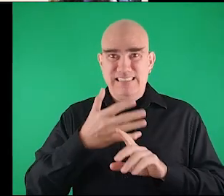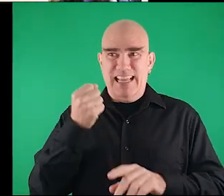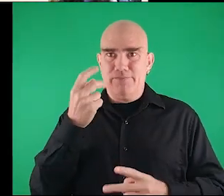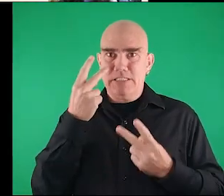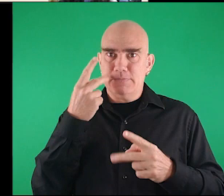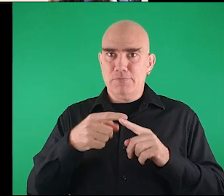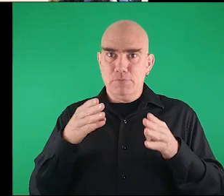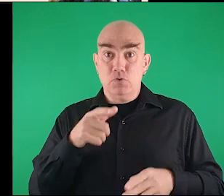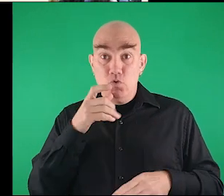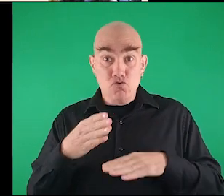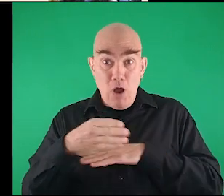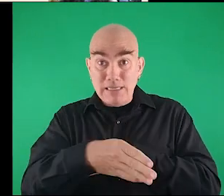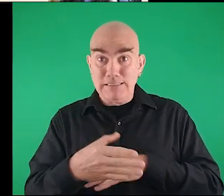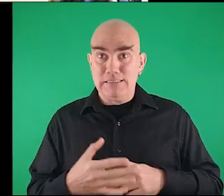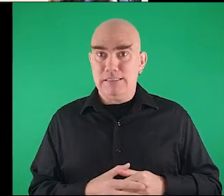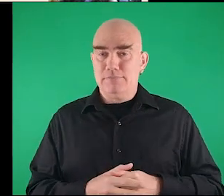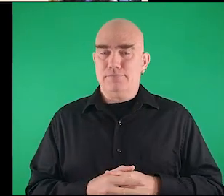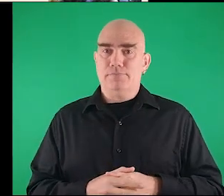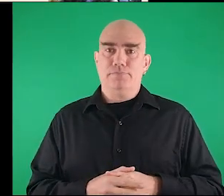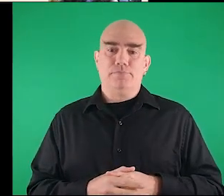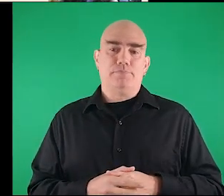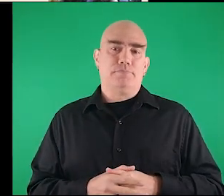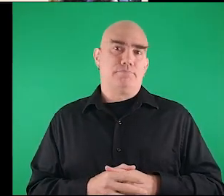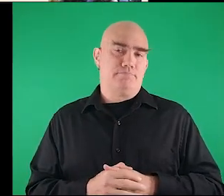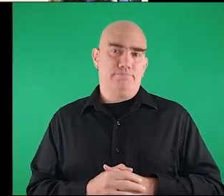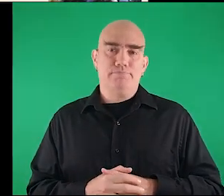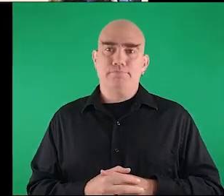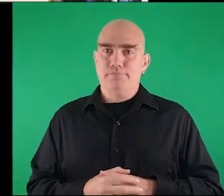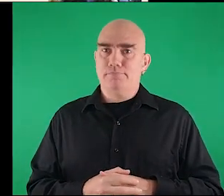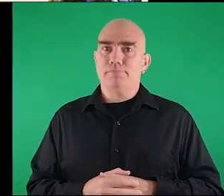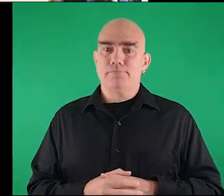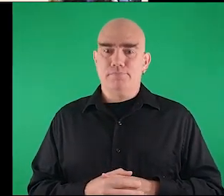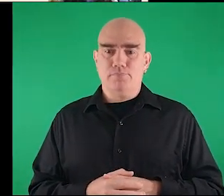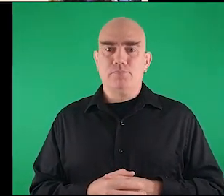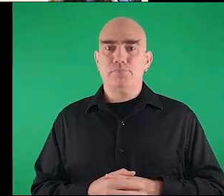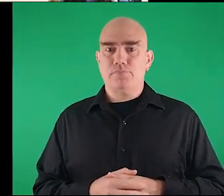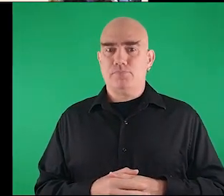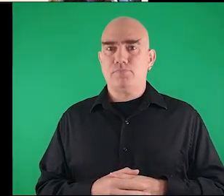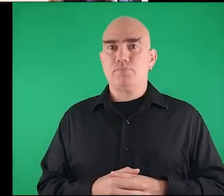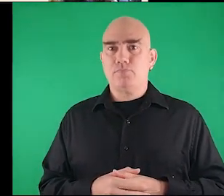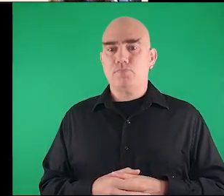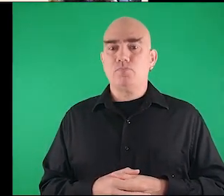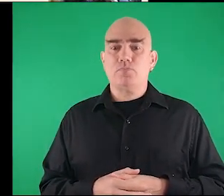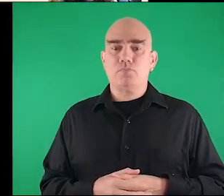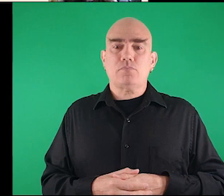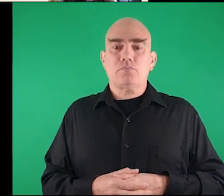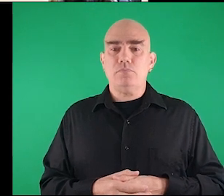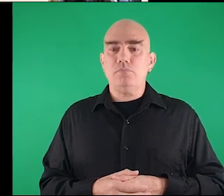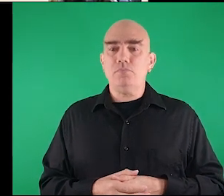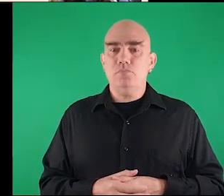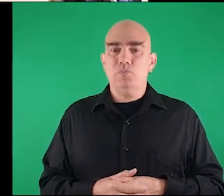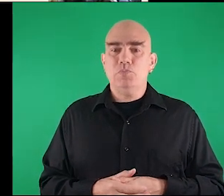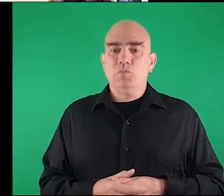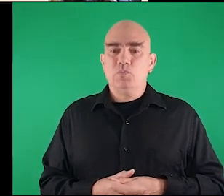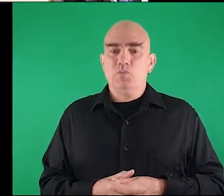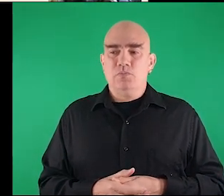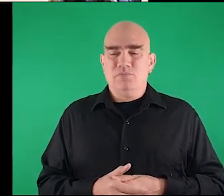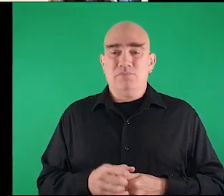yes that will take a visibility to the the person is crossing